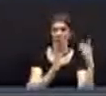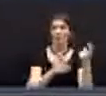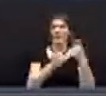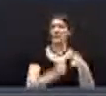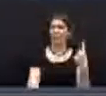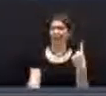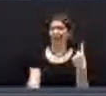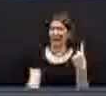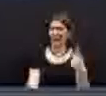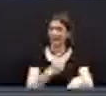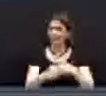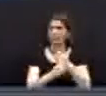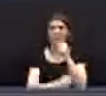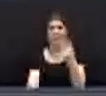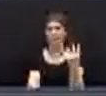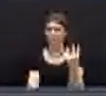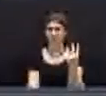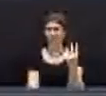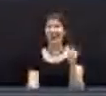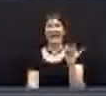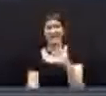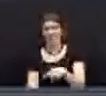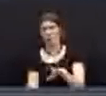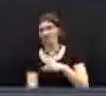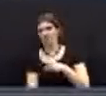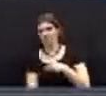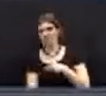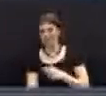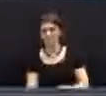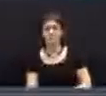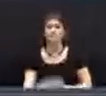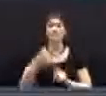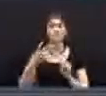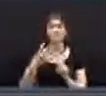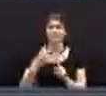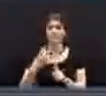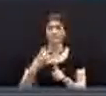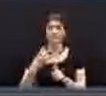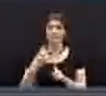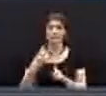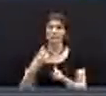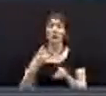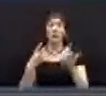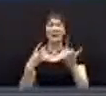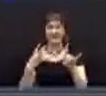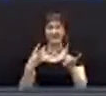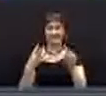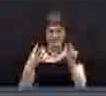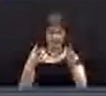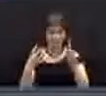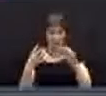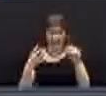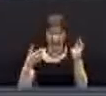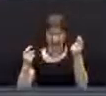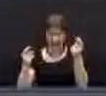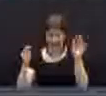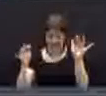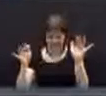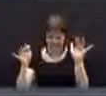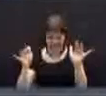replacing just one cruiser this year if this budget is adopted. We also then went through all of these 1% cuts